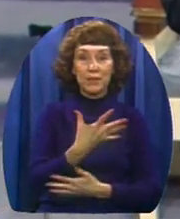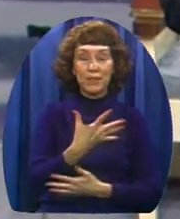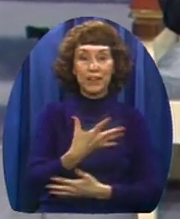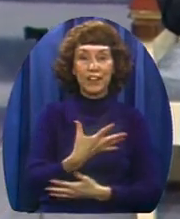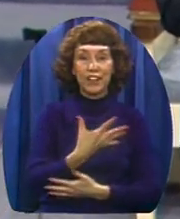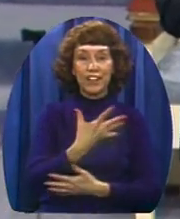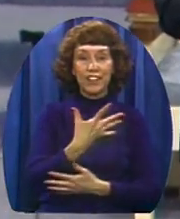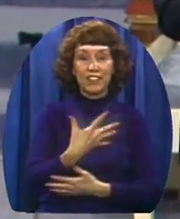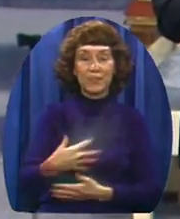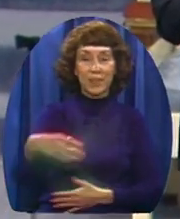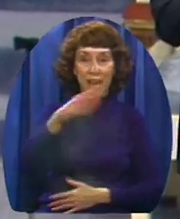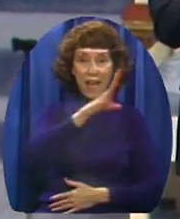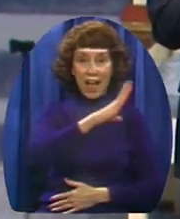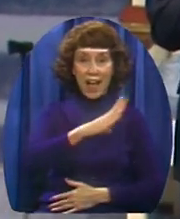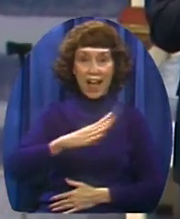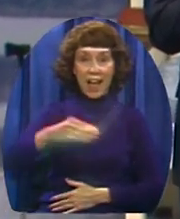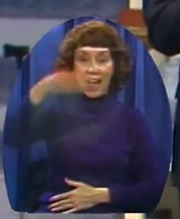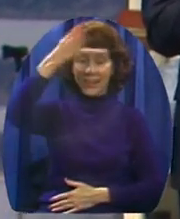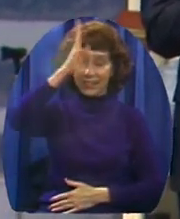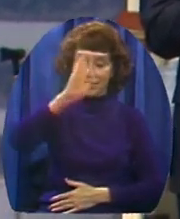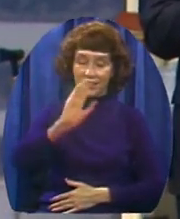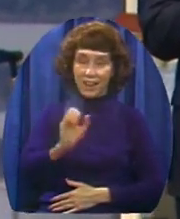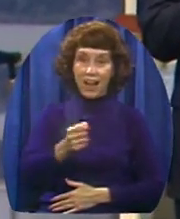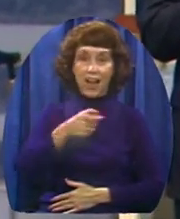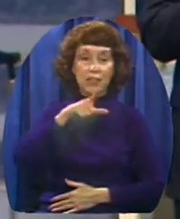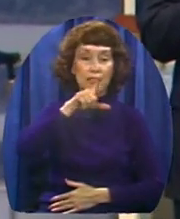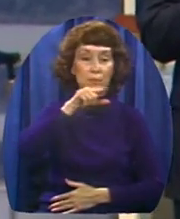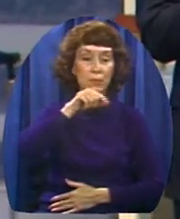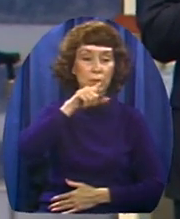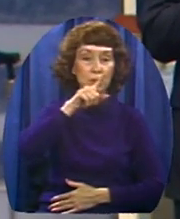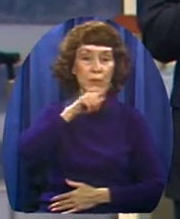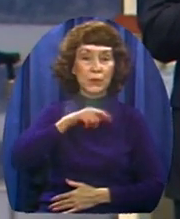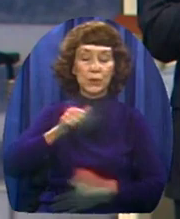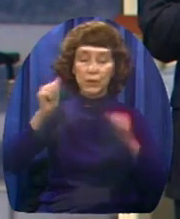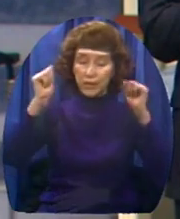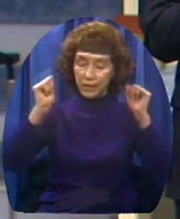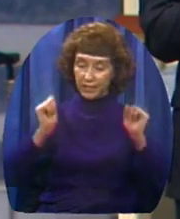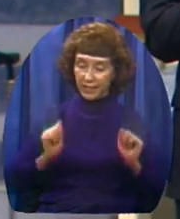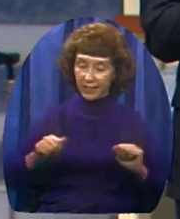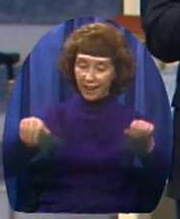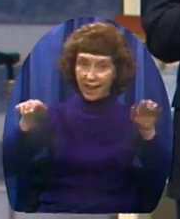And the sparrow can fly fly